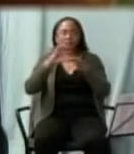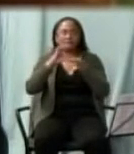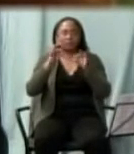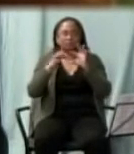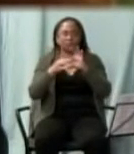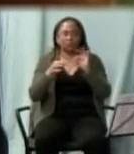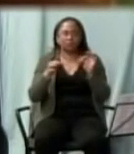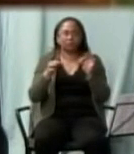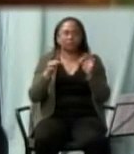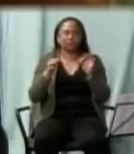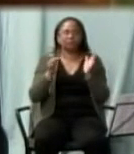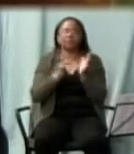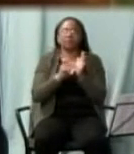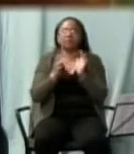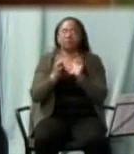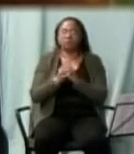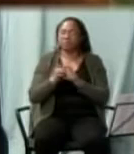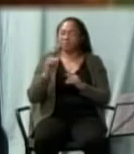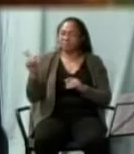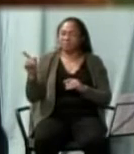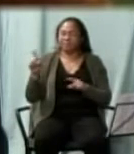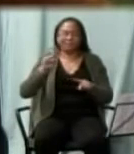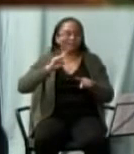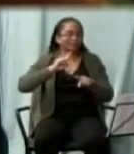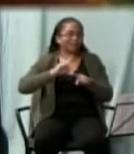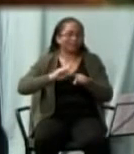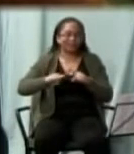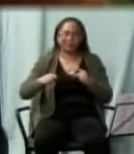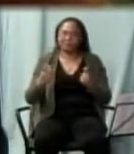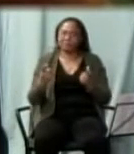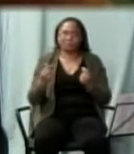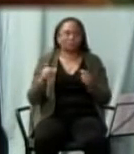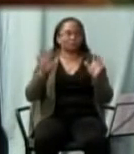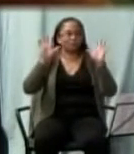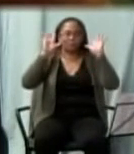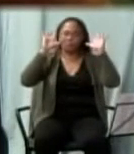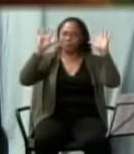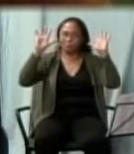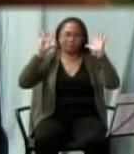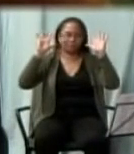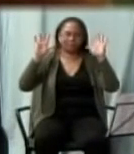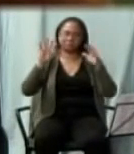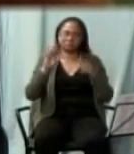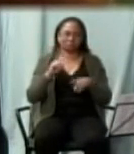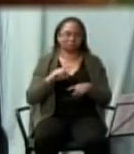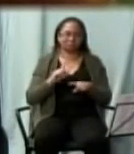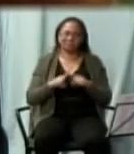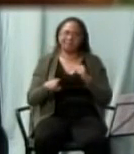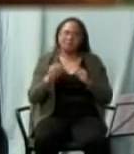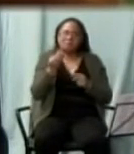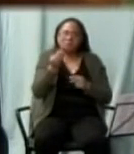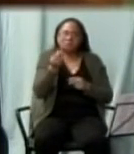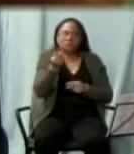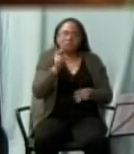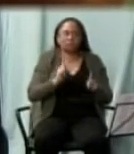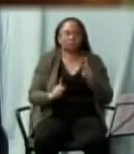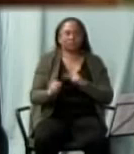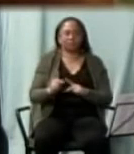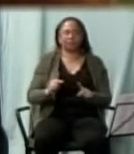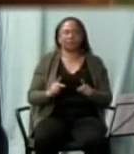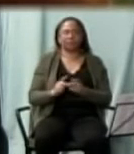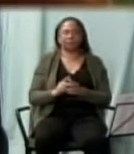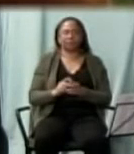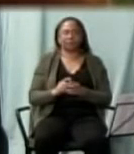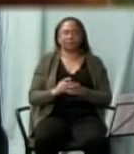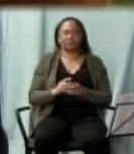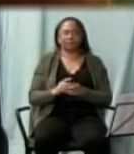do work any miracles and the other evangelist says he